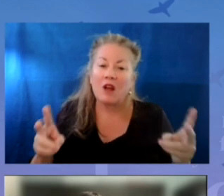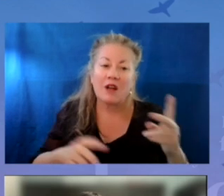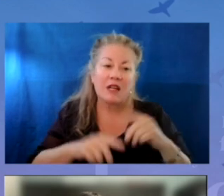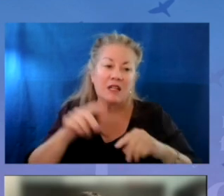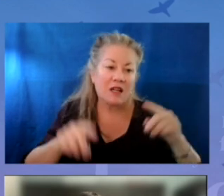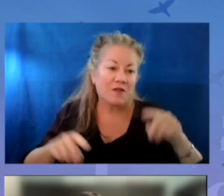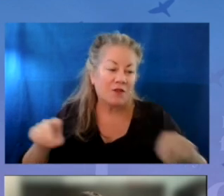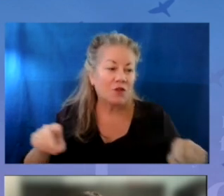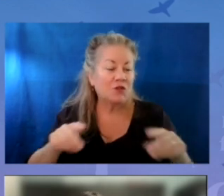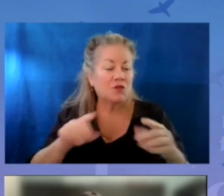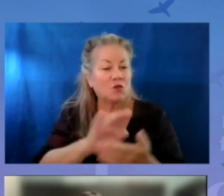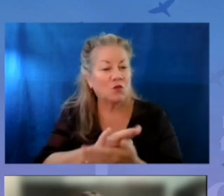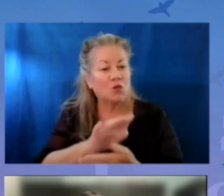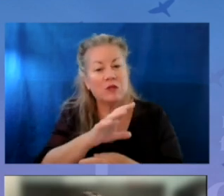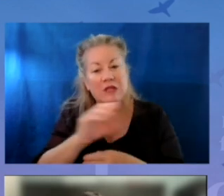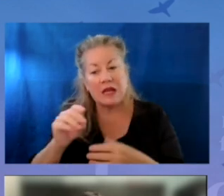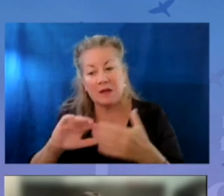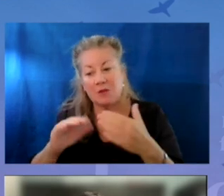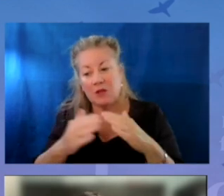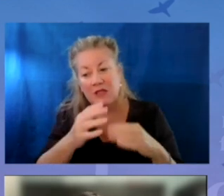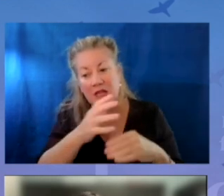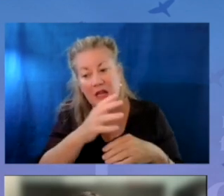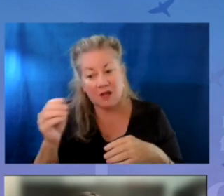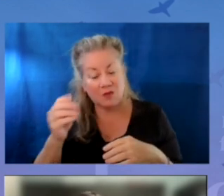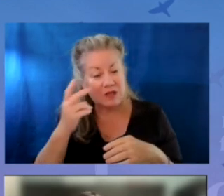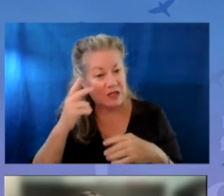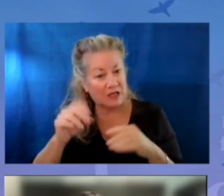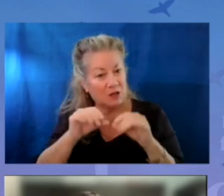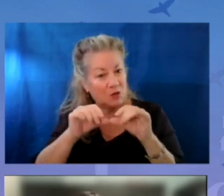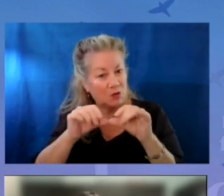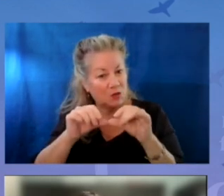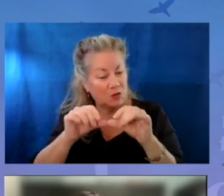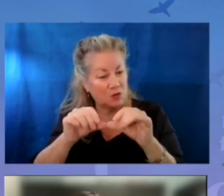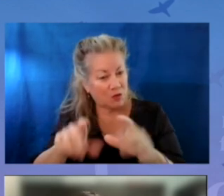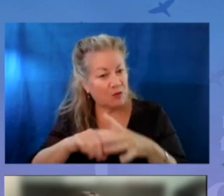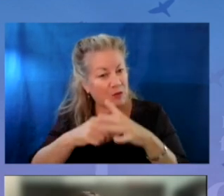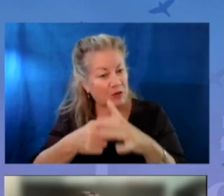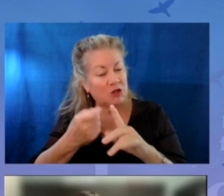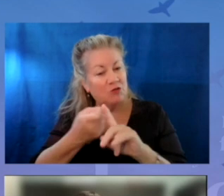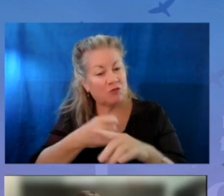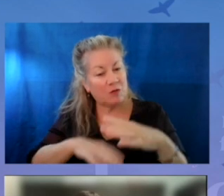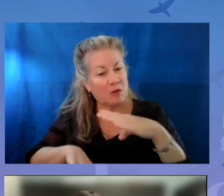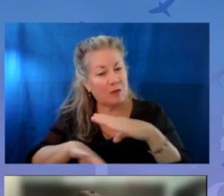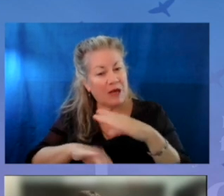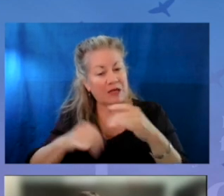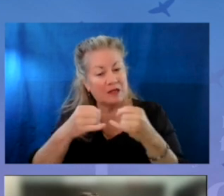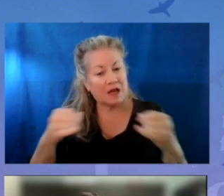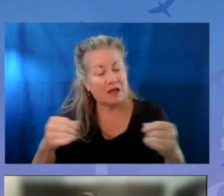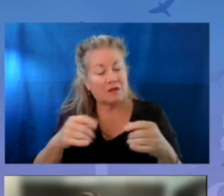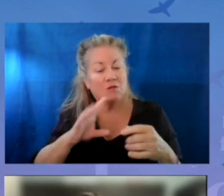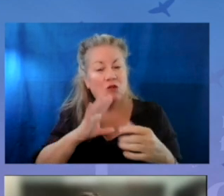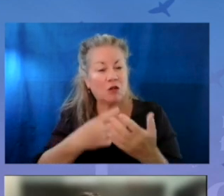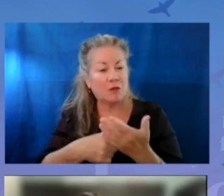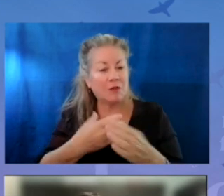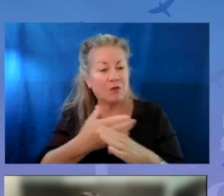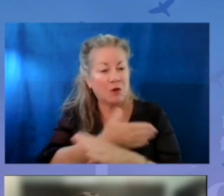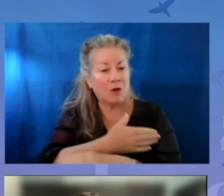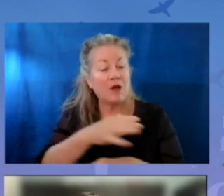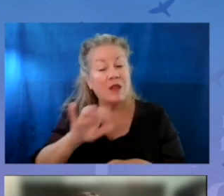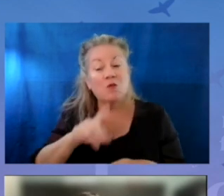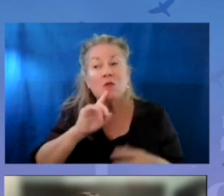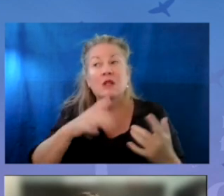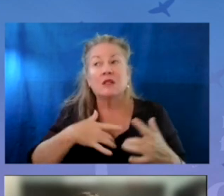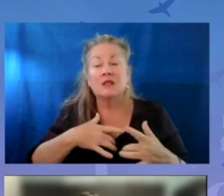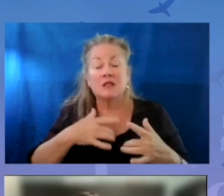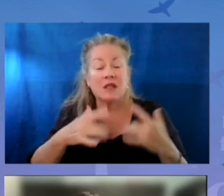serving very diverse communities. And we see a continuum of implementation from that baseline, as I mentioned before. And that's been